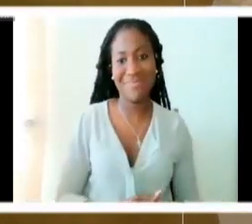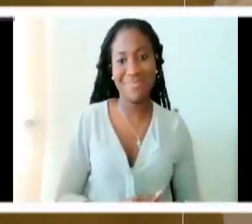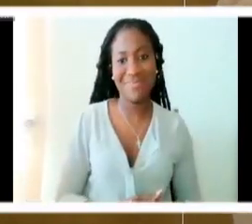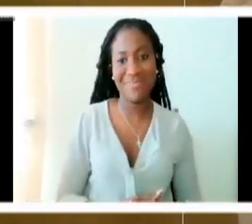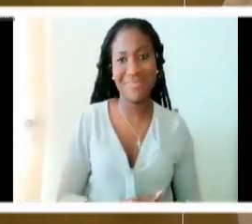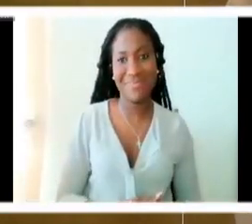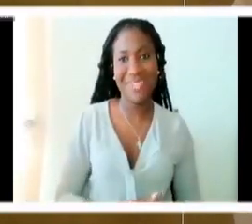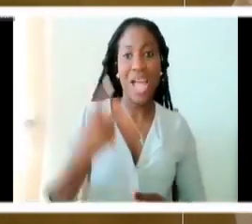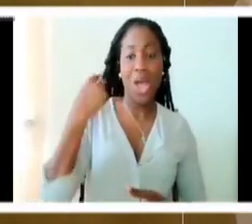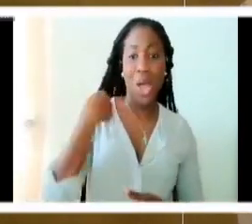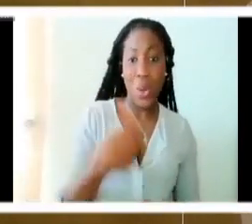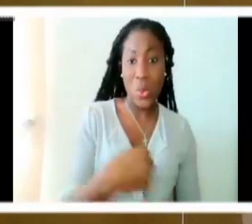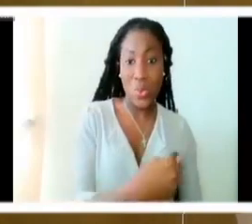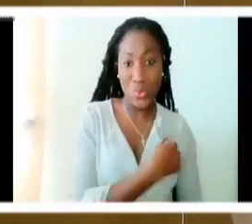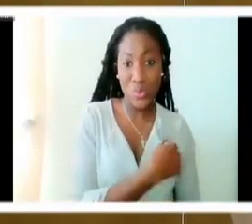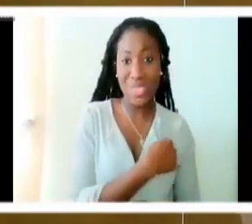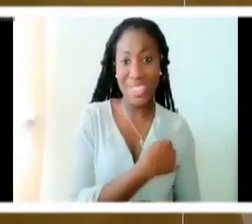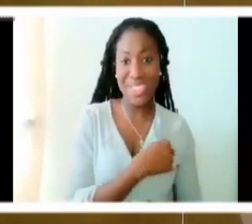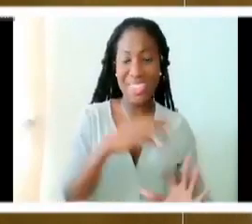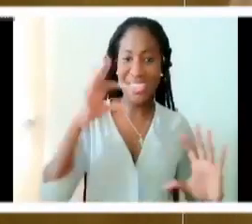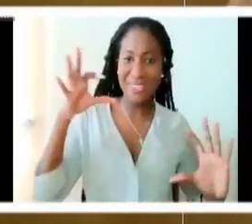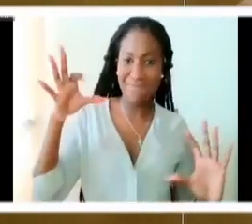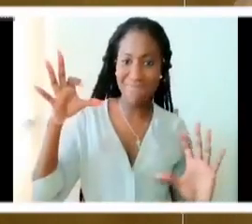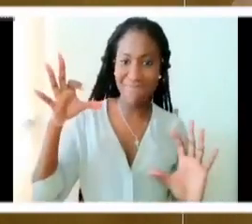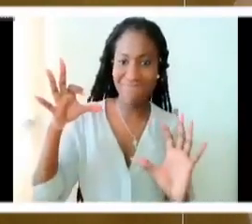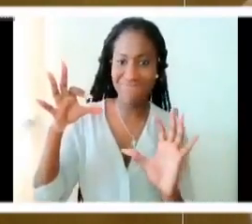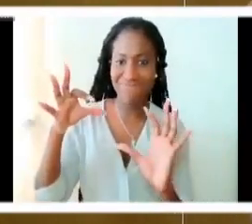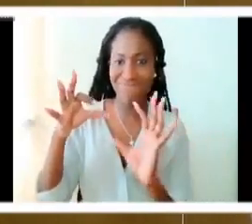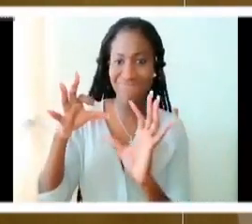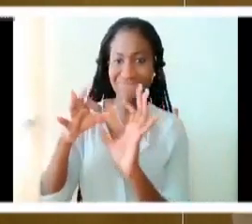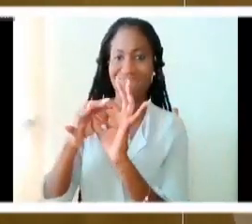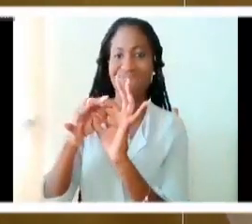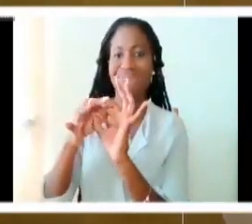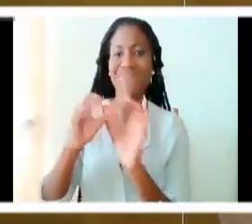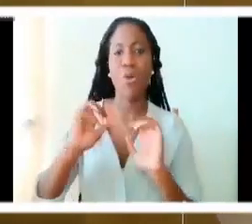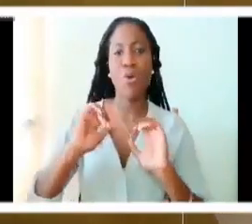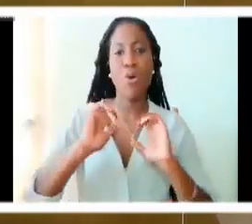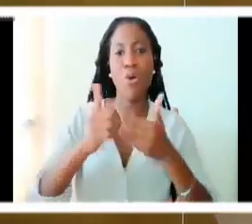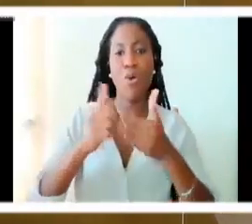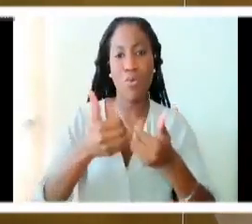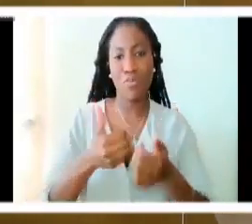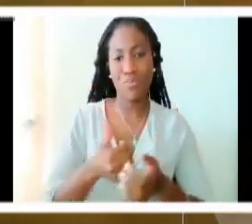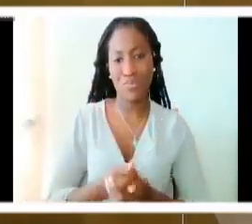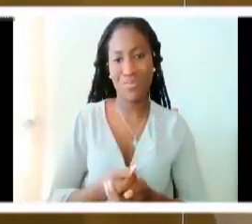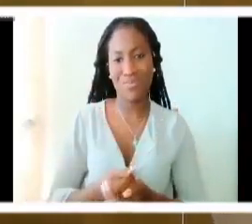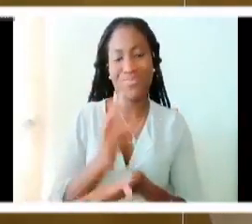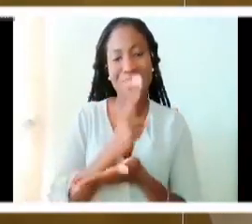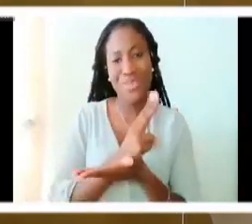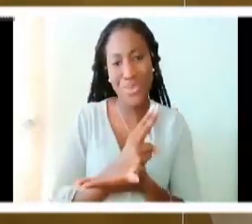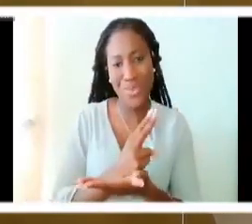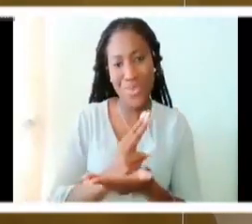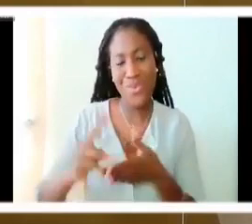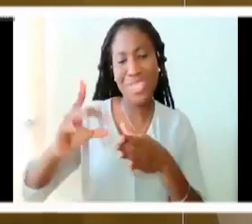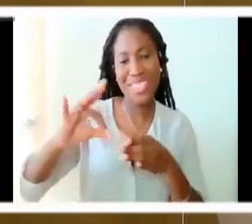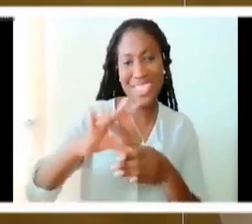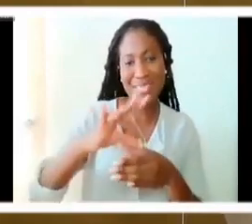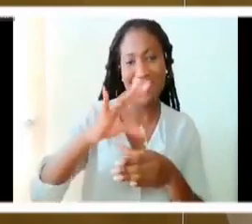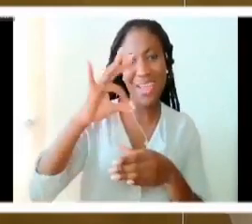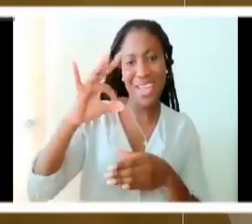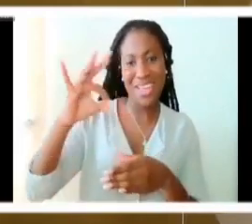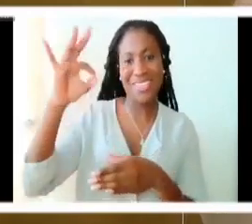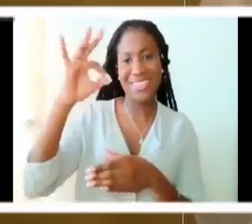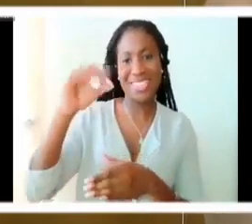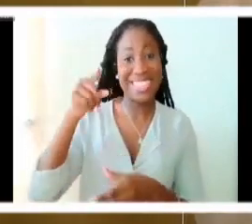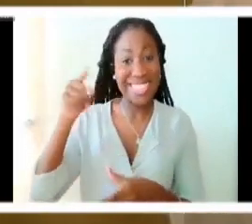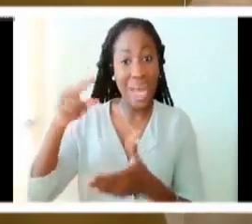are incorporated through the actions of this Holy Spirit and this Spirit teaches